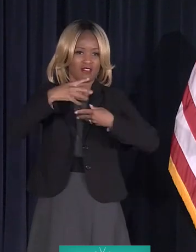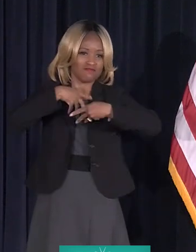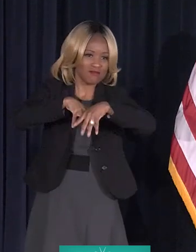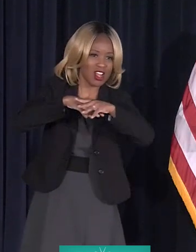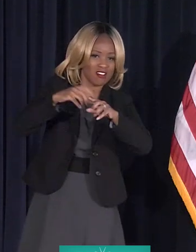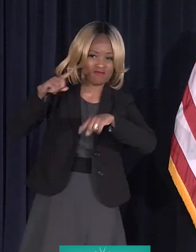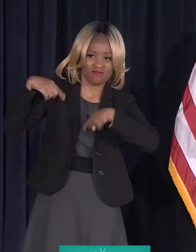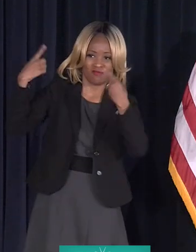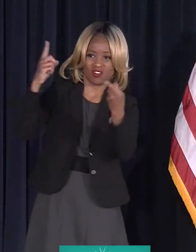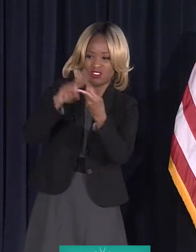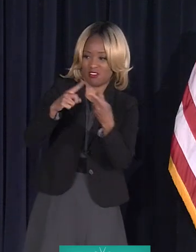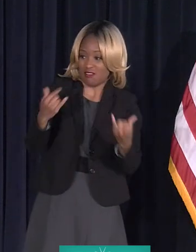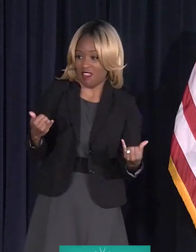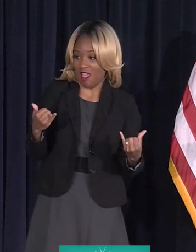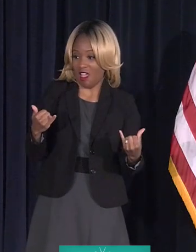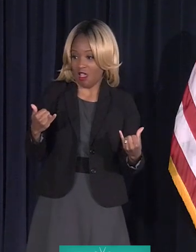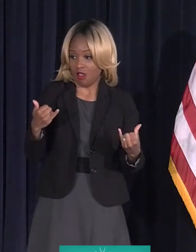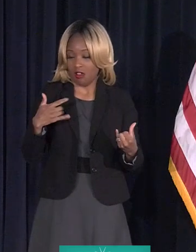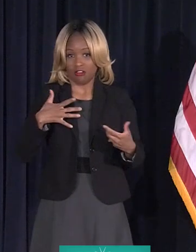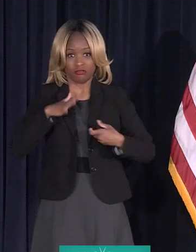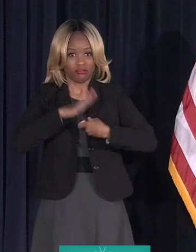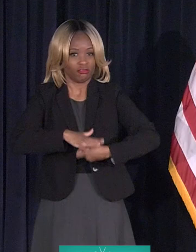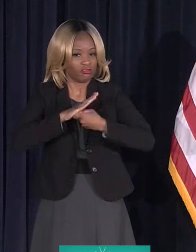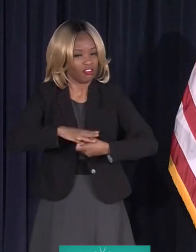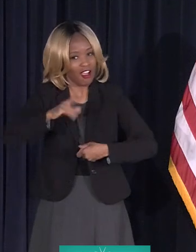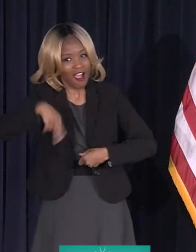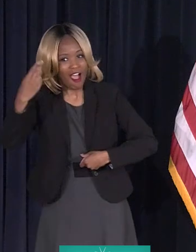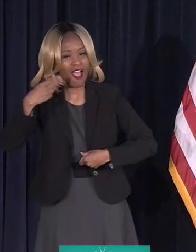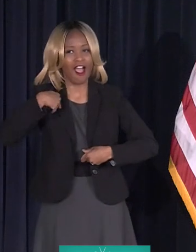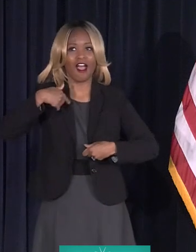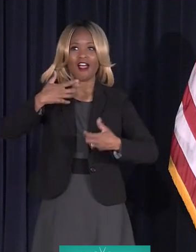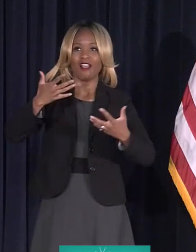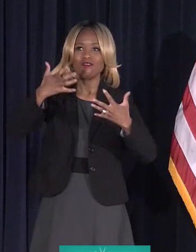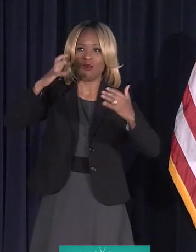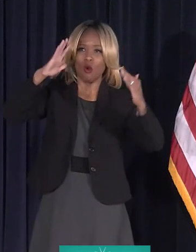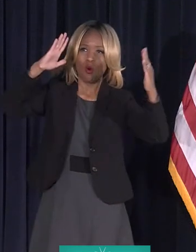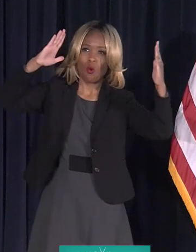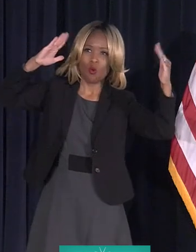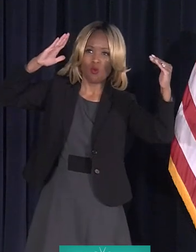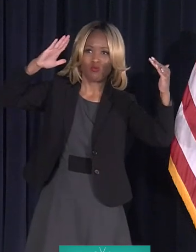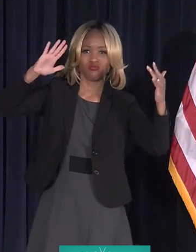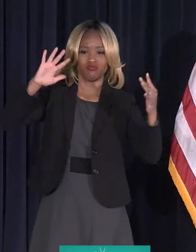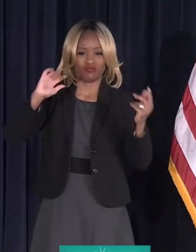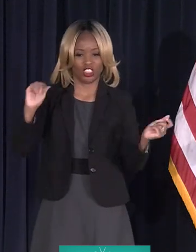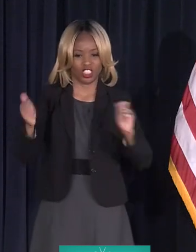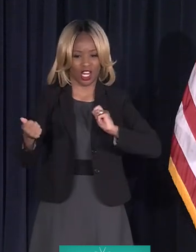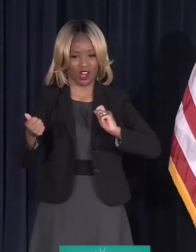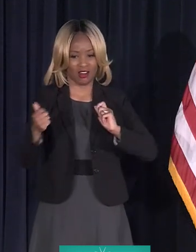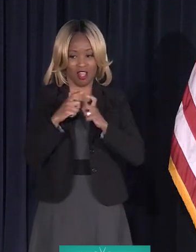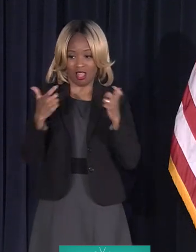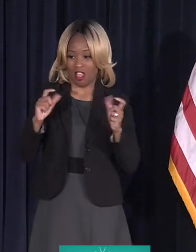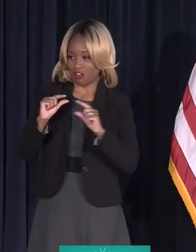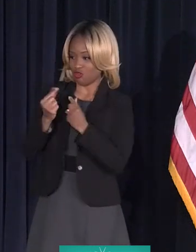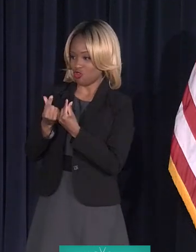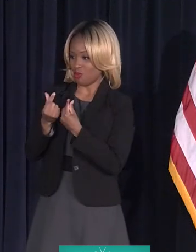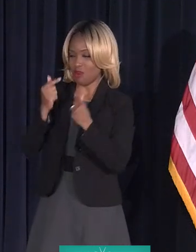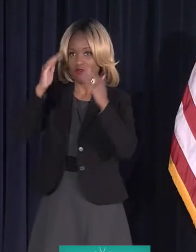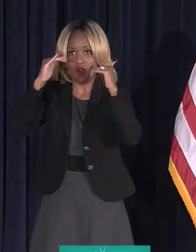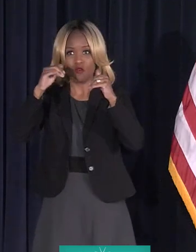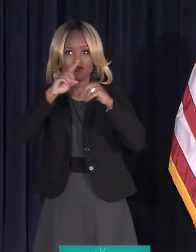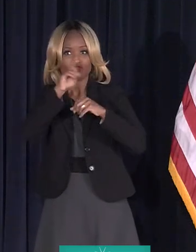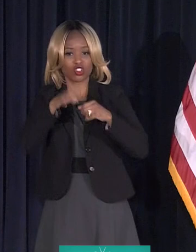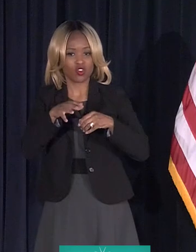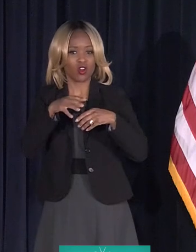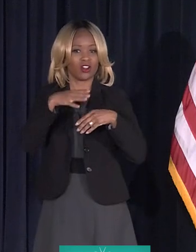Tangents high and the hope for change in the air. A large group of civil rights leaders and hopeful Detroiters march